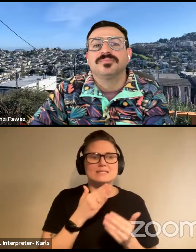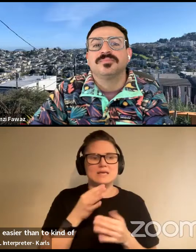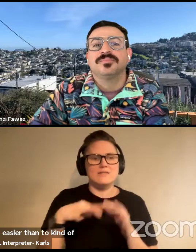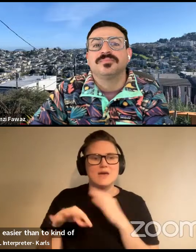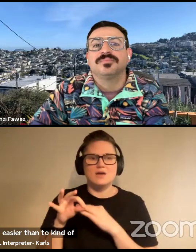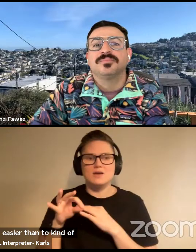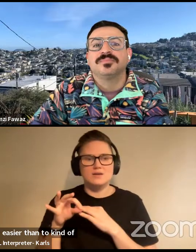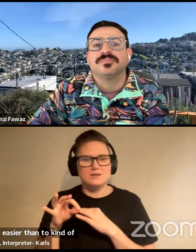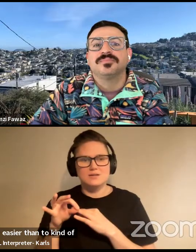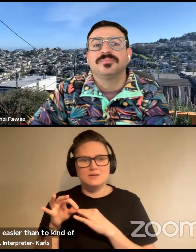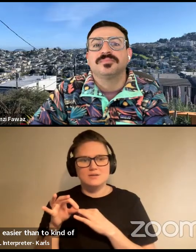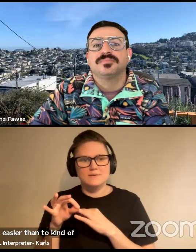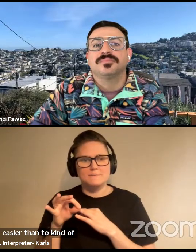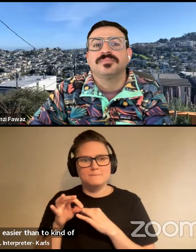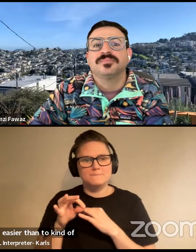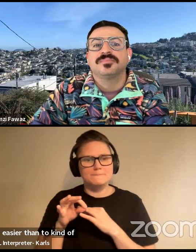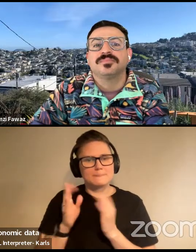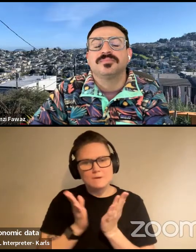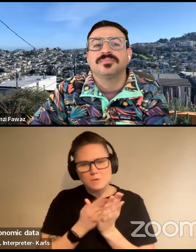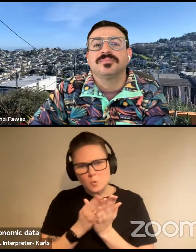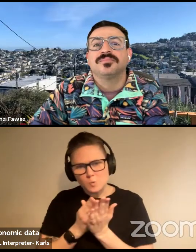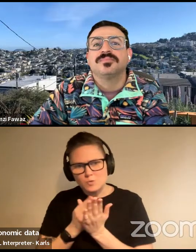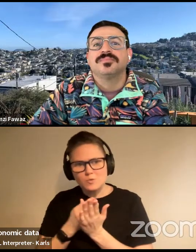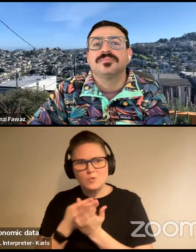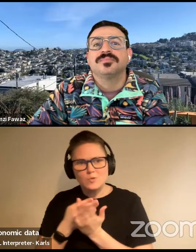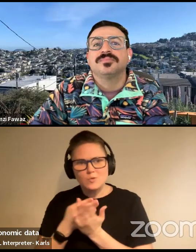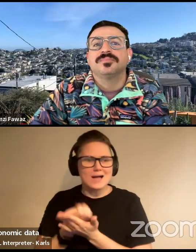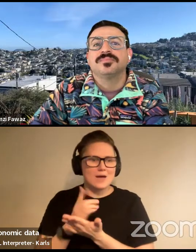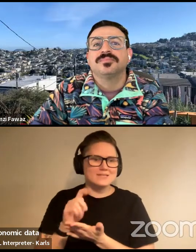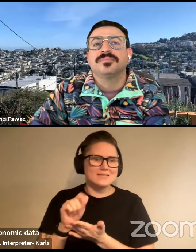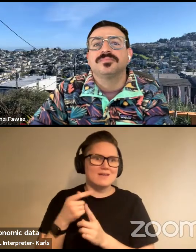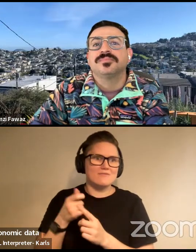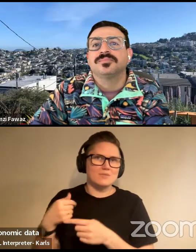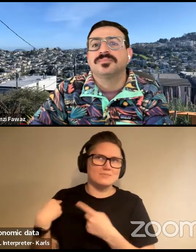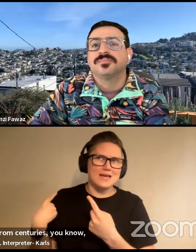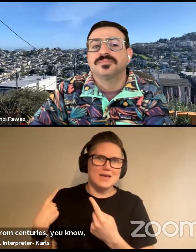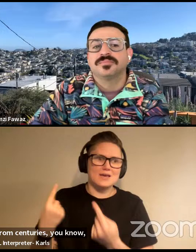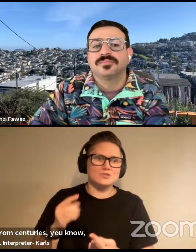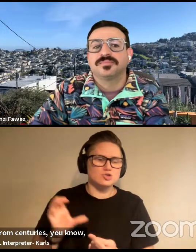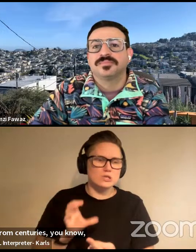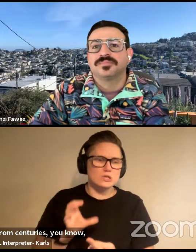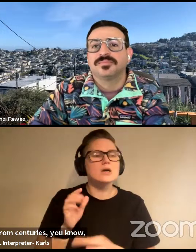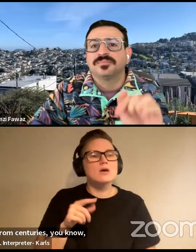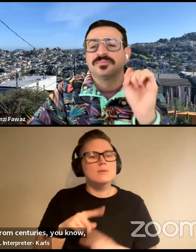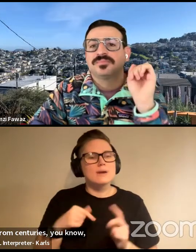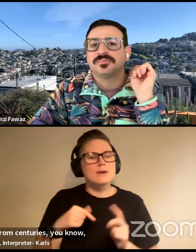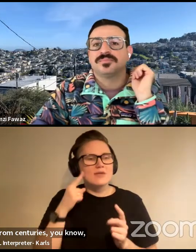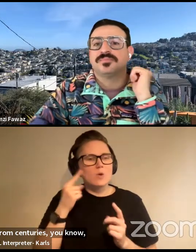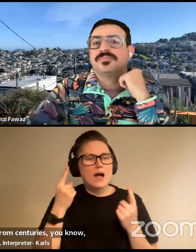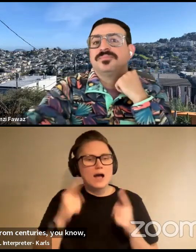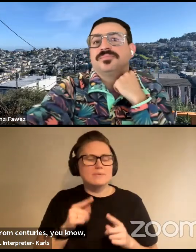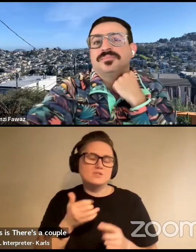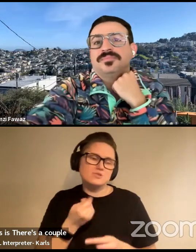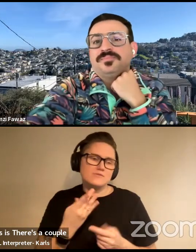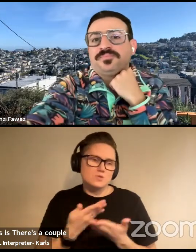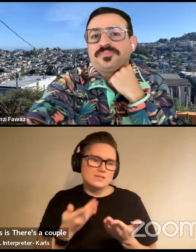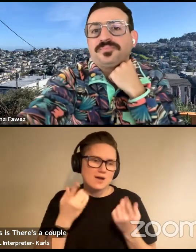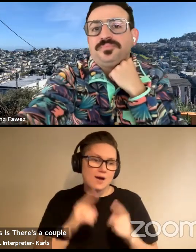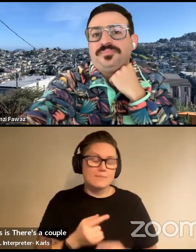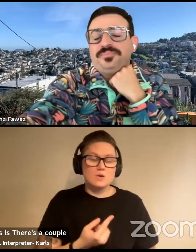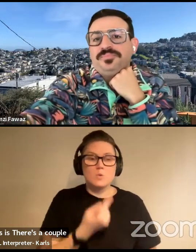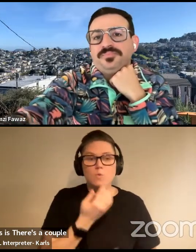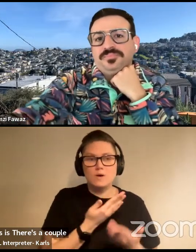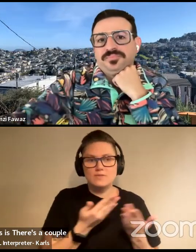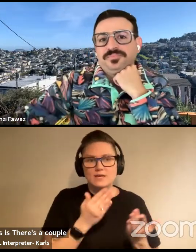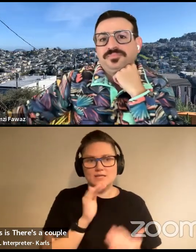like economic data from centuries, you know? Um, so I think like what happens is there's a couple of things that happen. Like, one thing is like